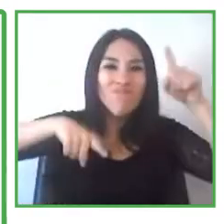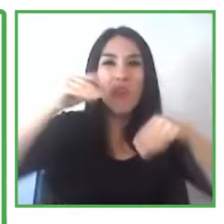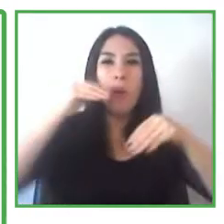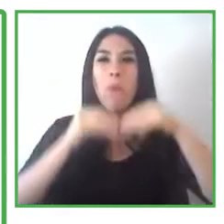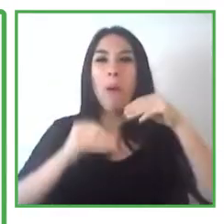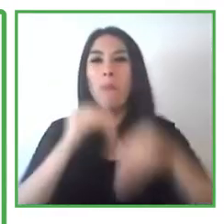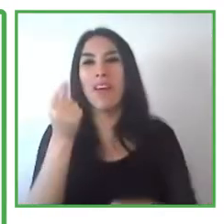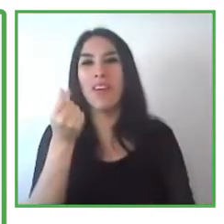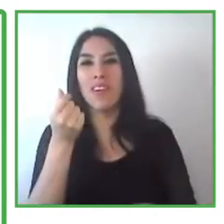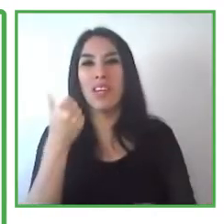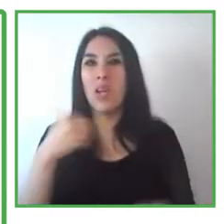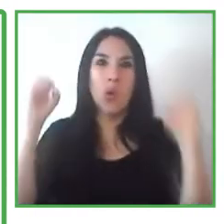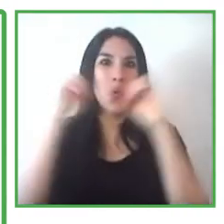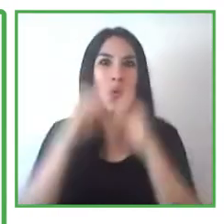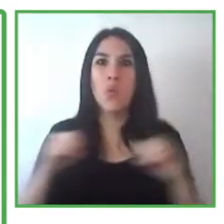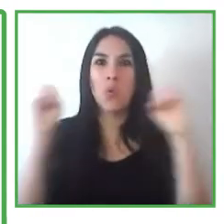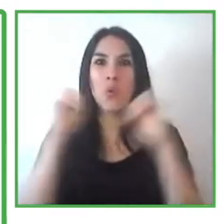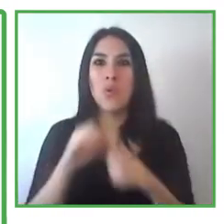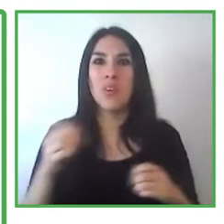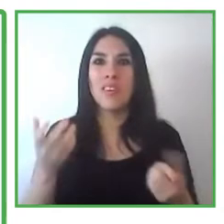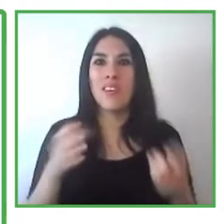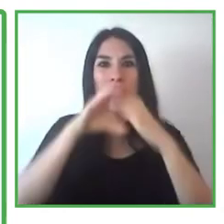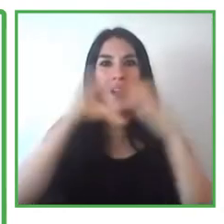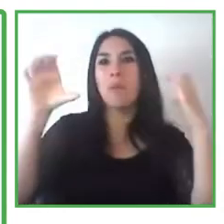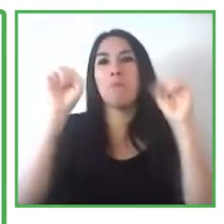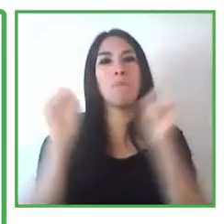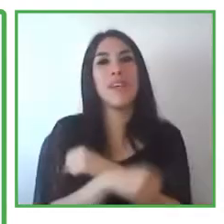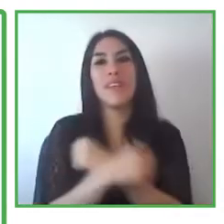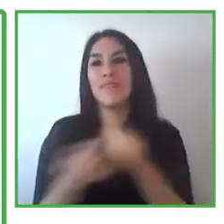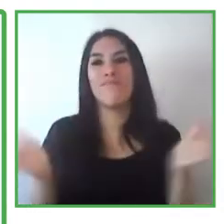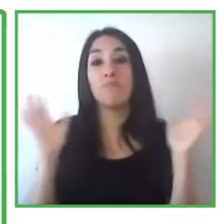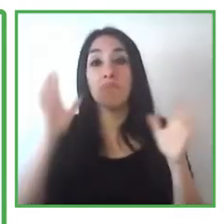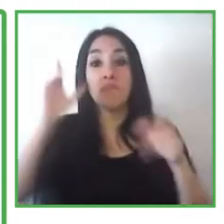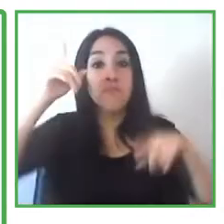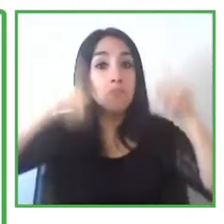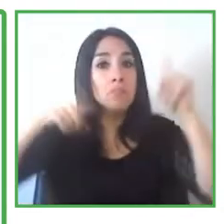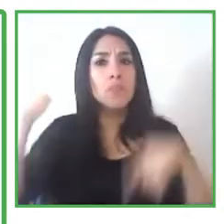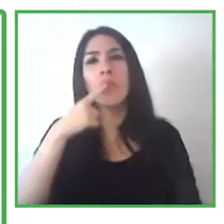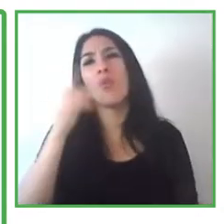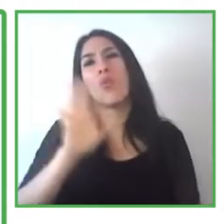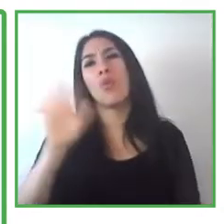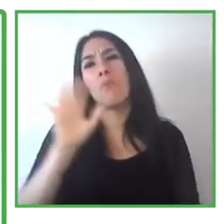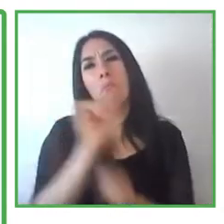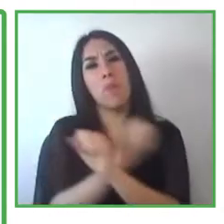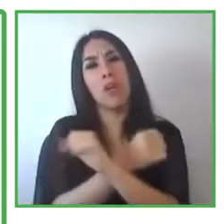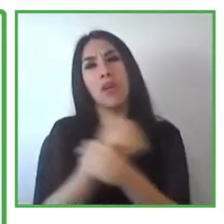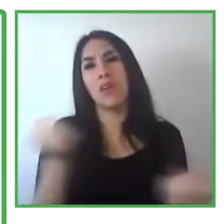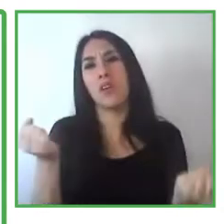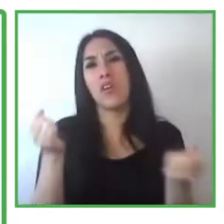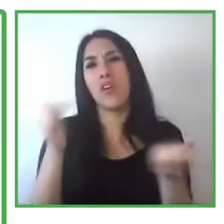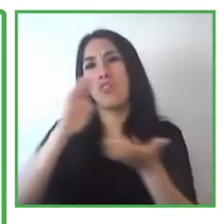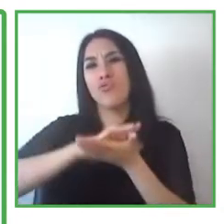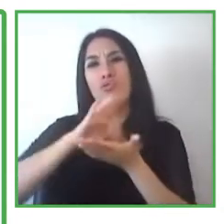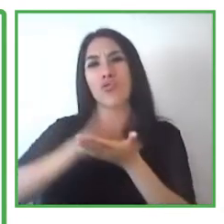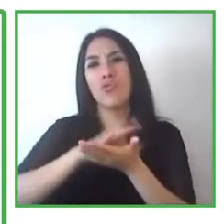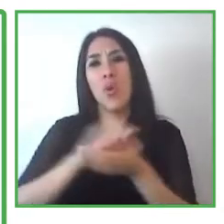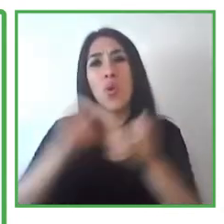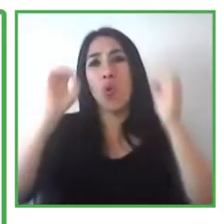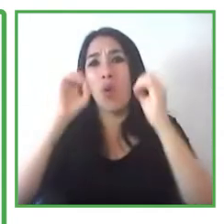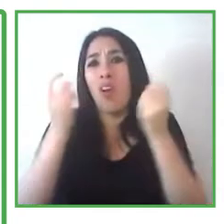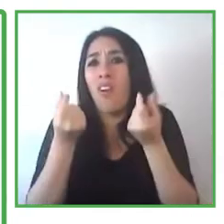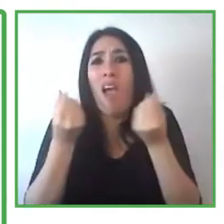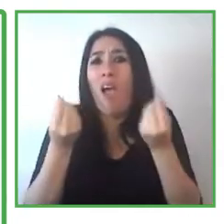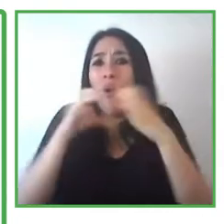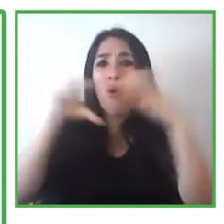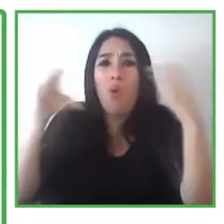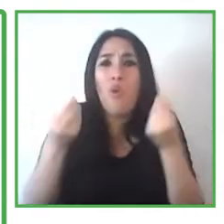don't have that excuse, which sometimes they say they have that they don't have a